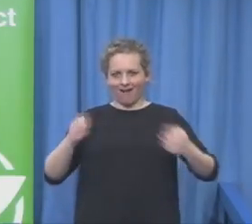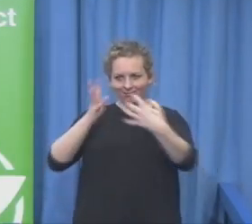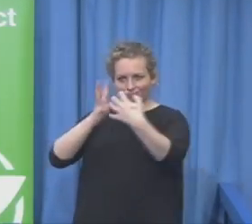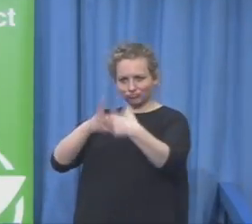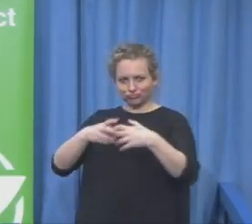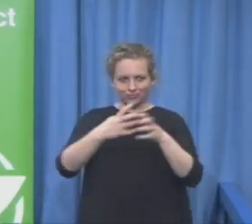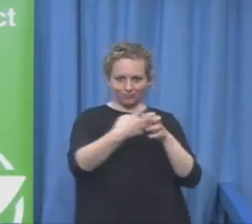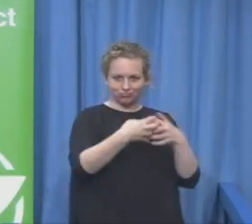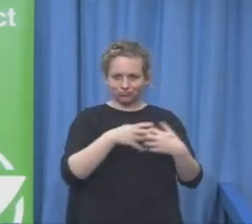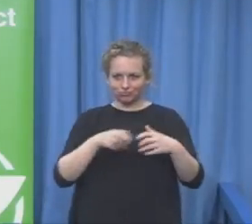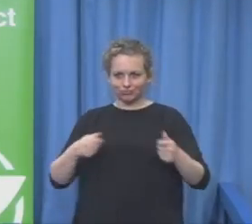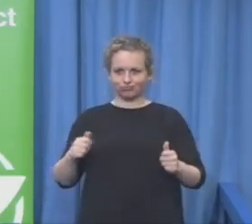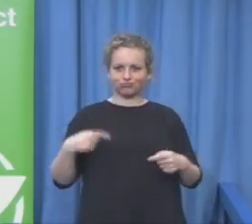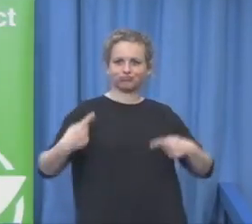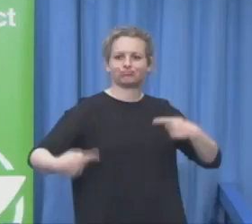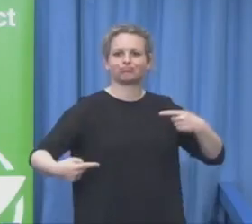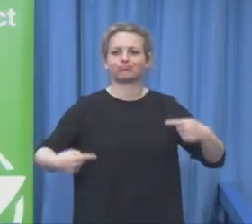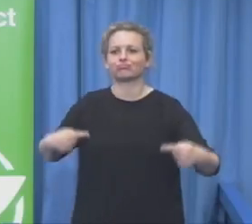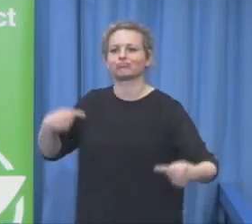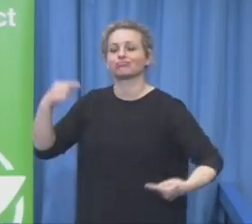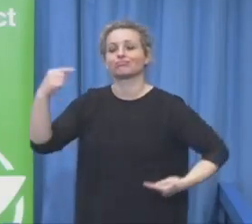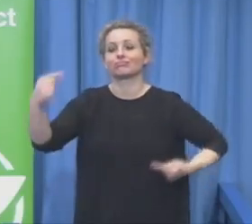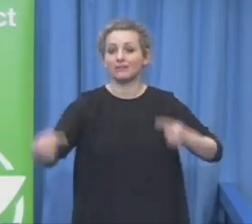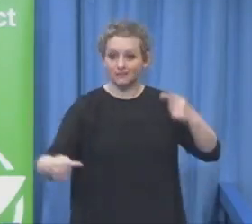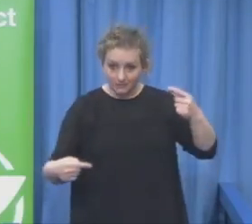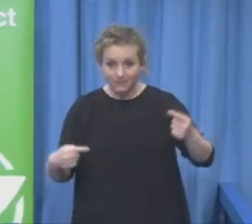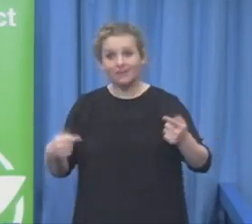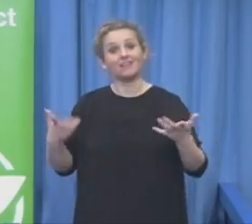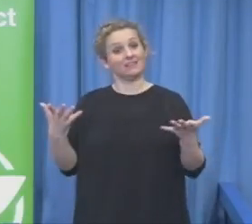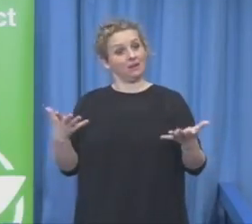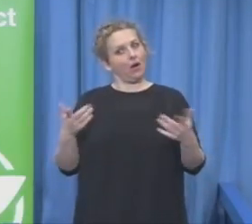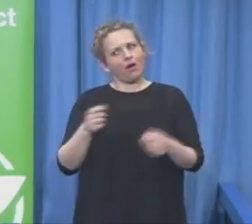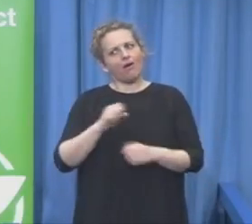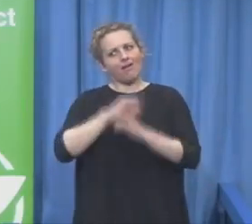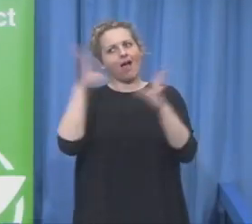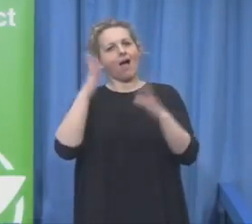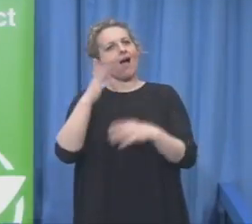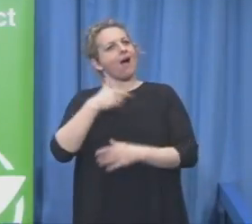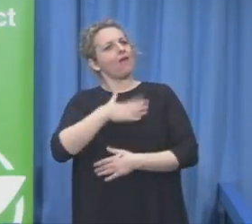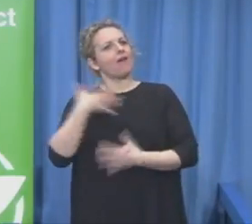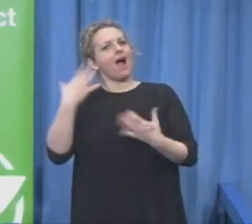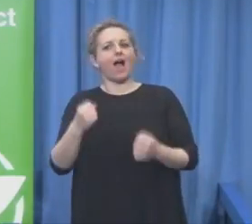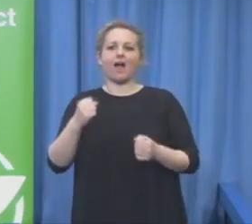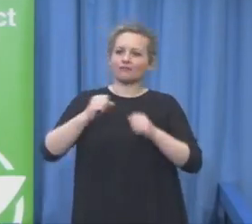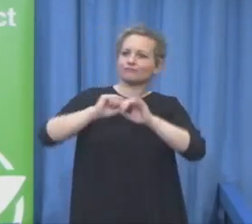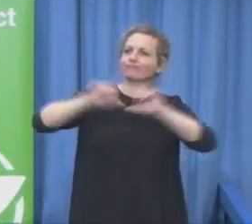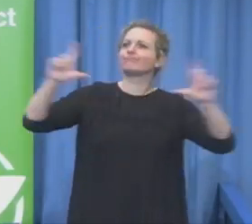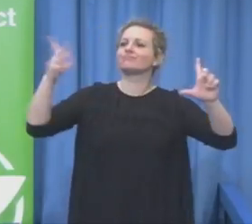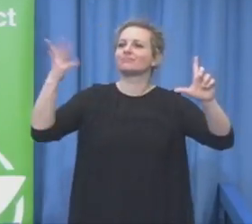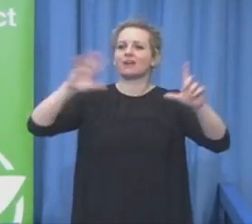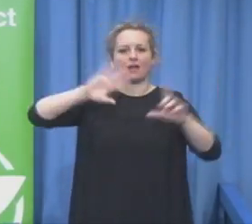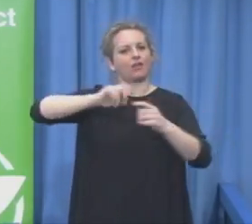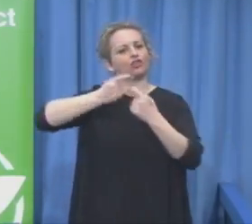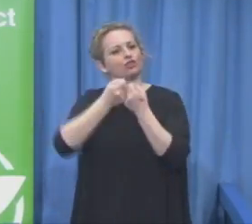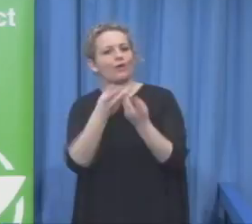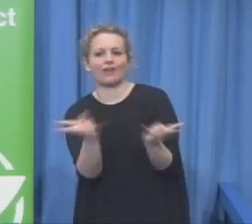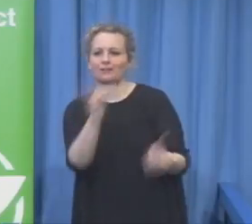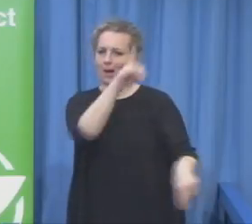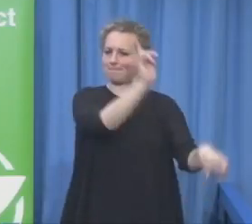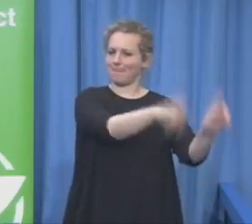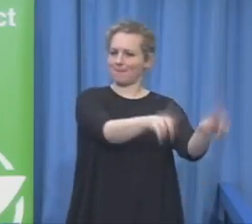can tell you try it. It's really fine. Thank you so much. Urki, have you got something to add?